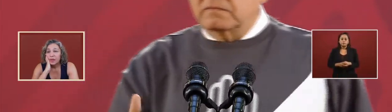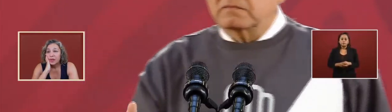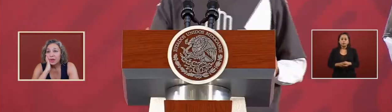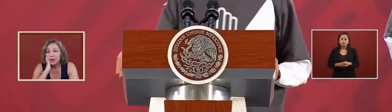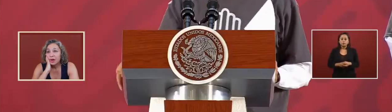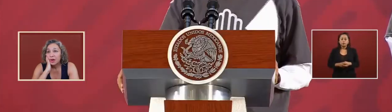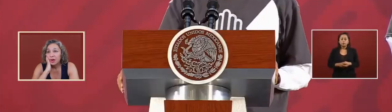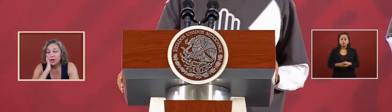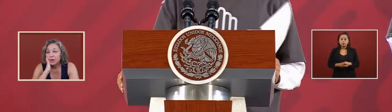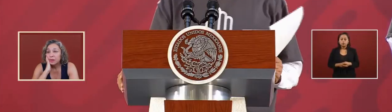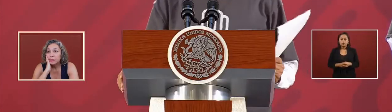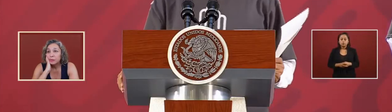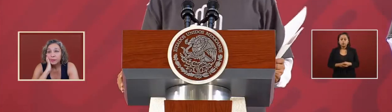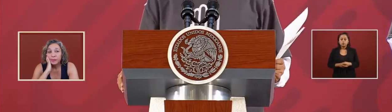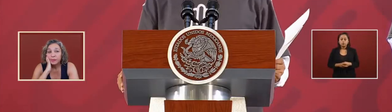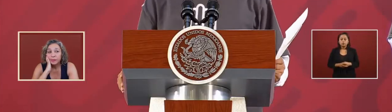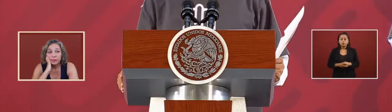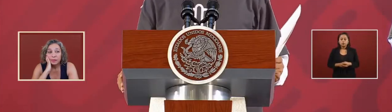that are